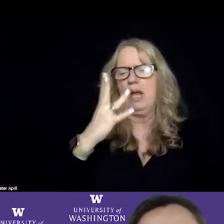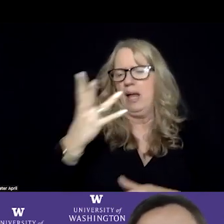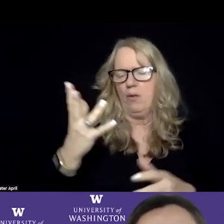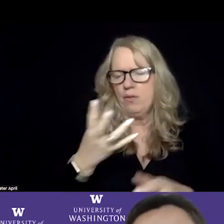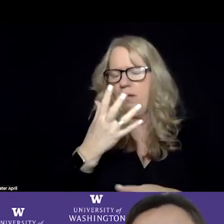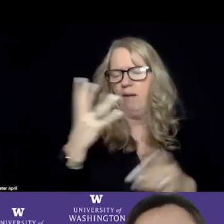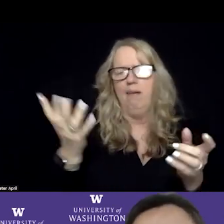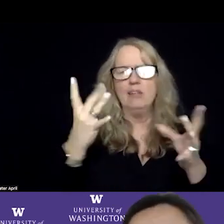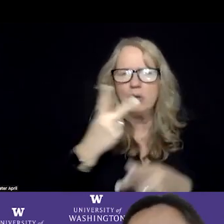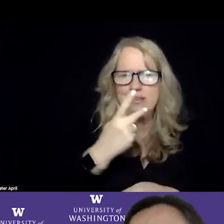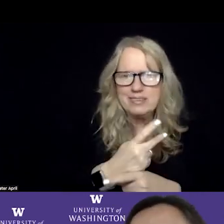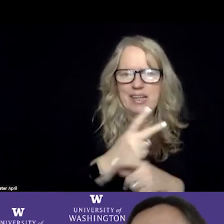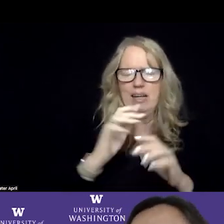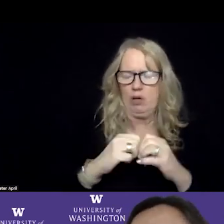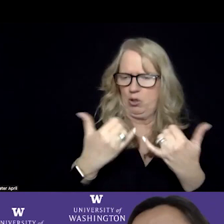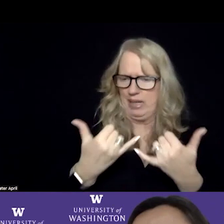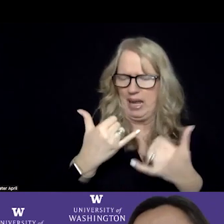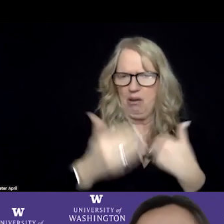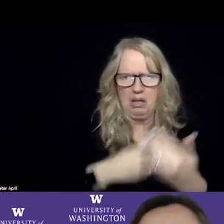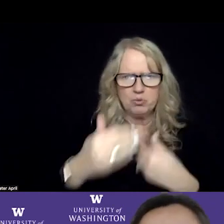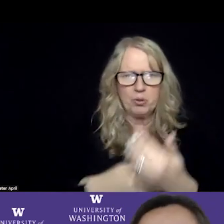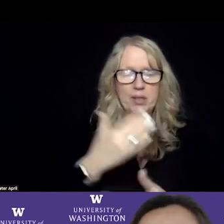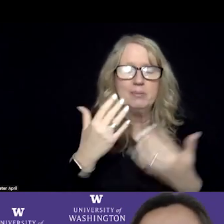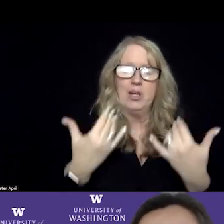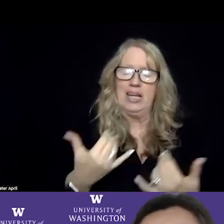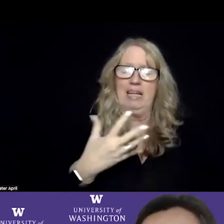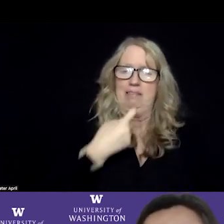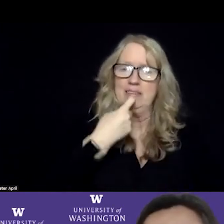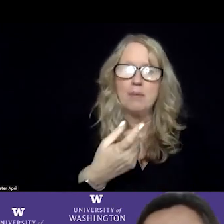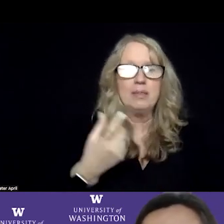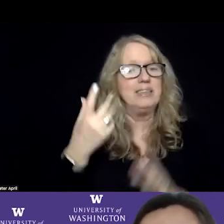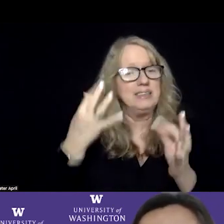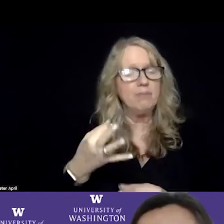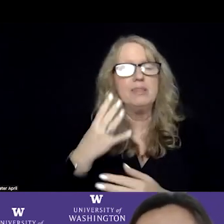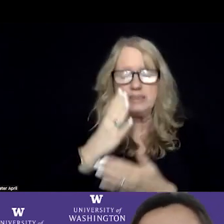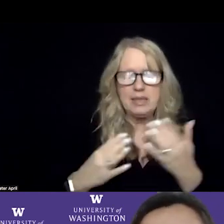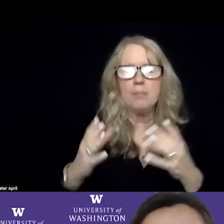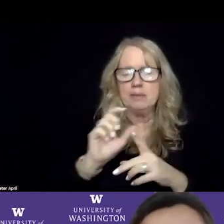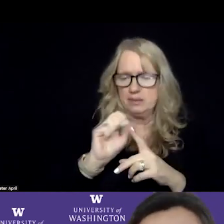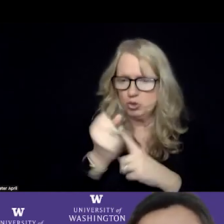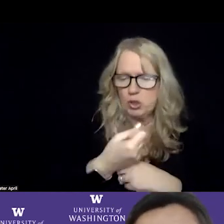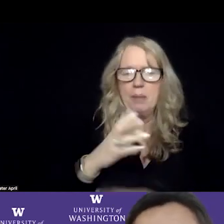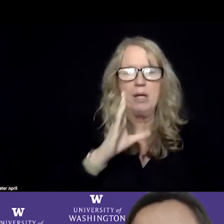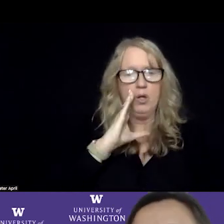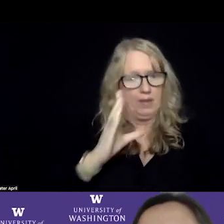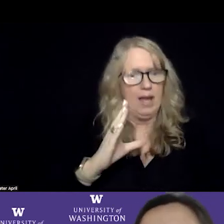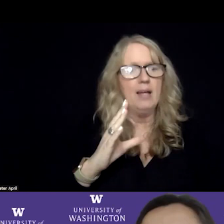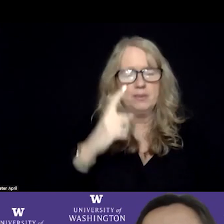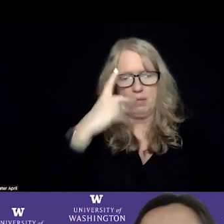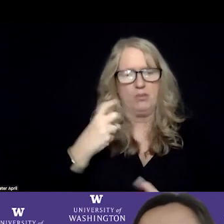is currently working. And I can tell you that there are definitely circumstances where mental health should come in a police car.